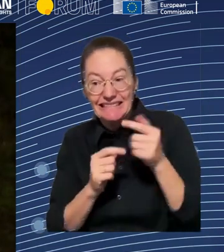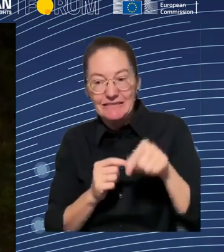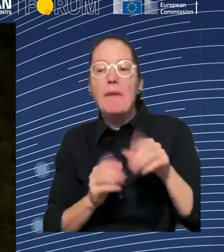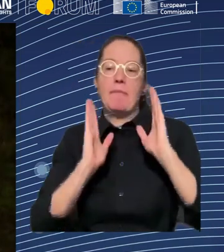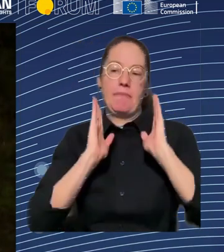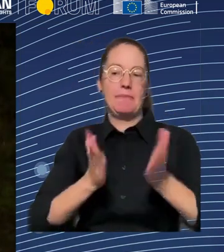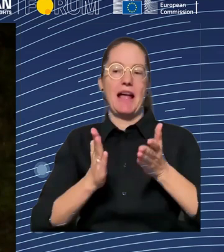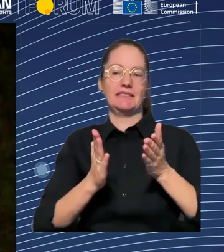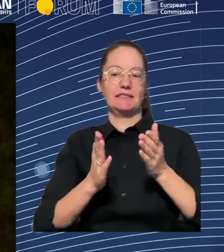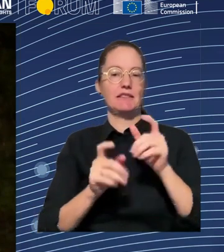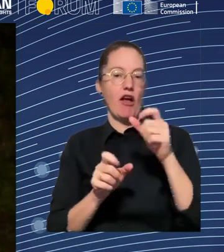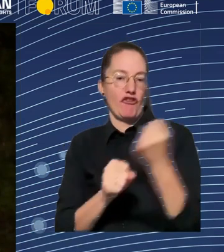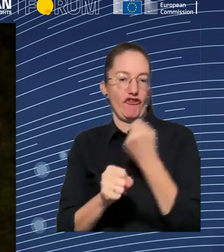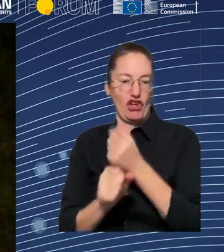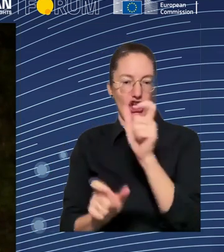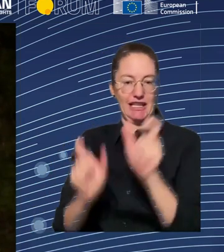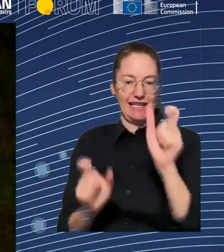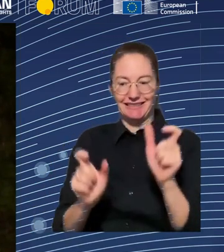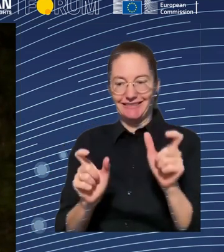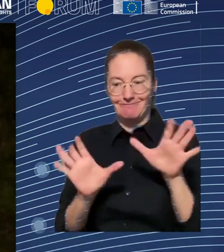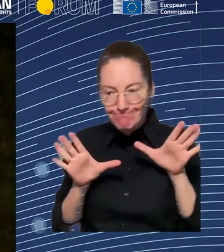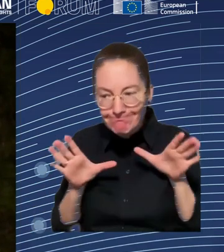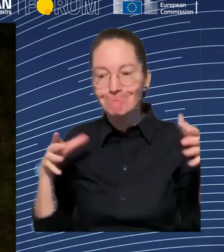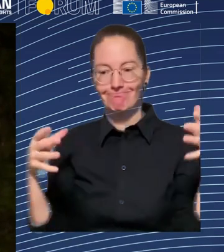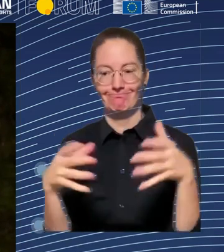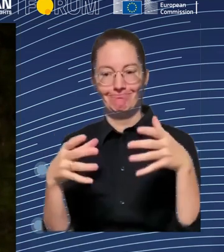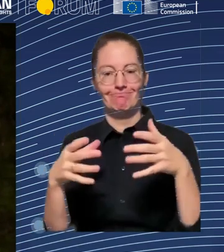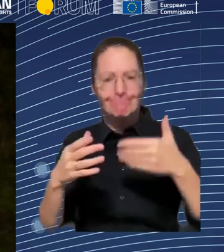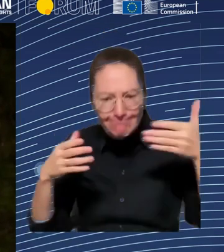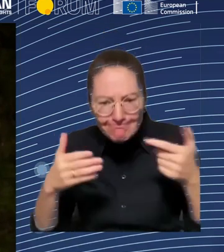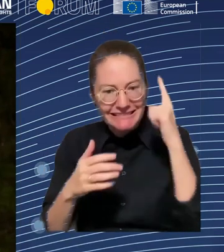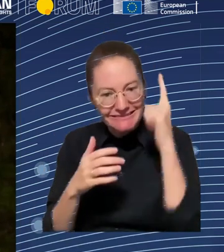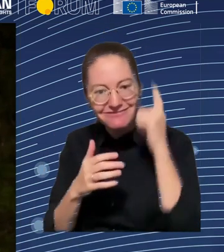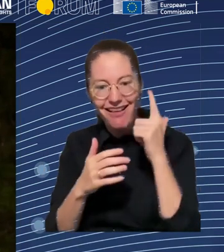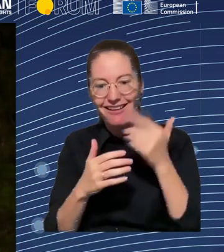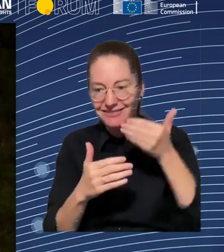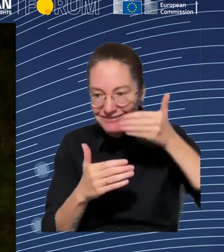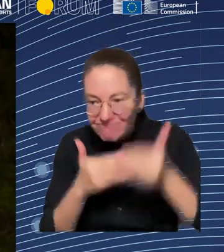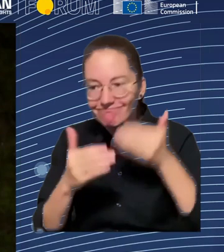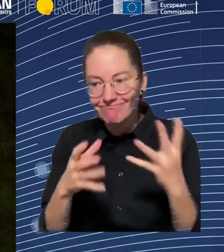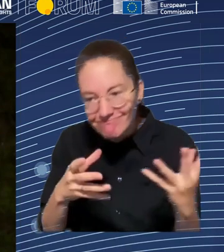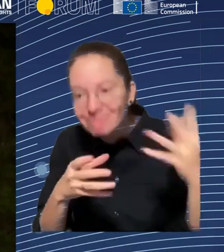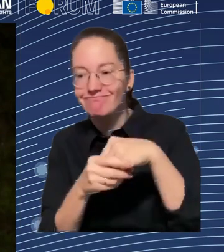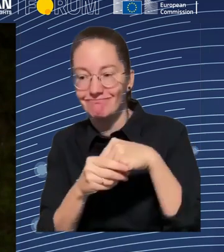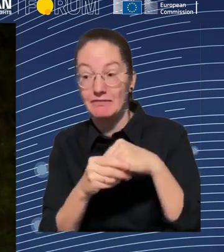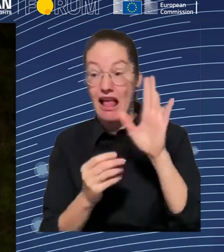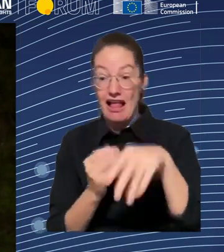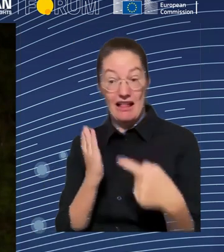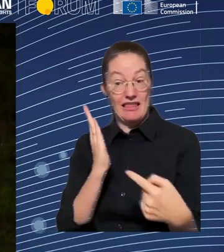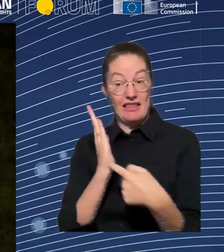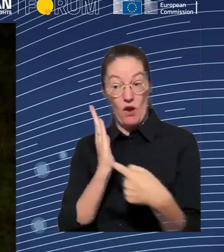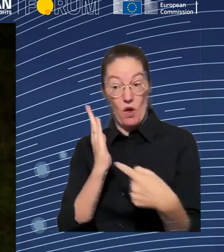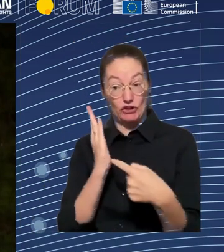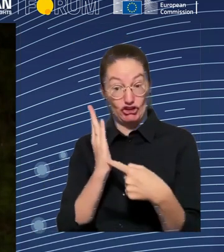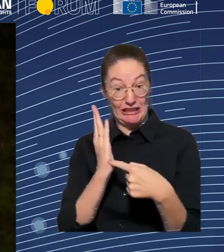And that is really the kernel of this. Workers need to be at the table when the problem is being defined, when the employer is trying to figure